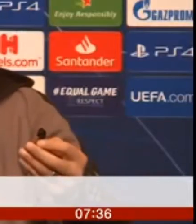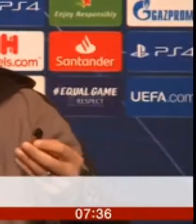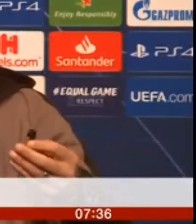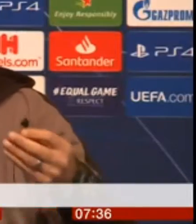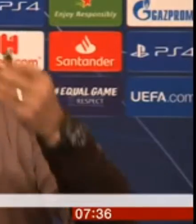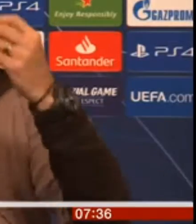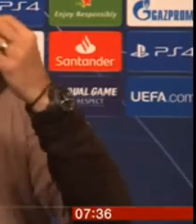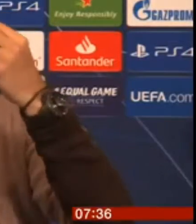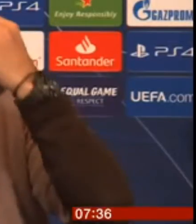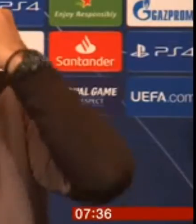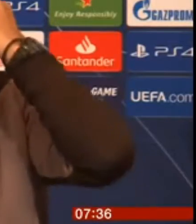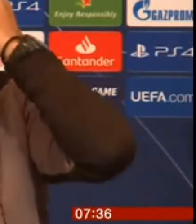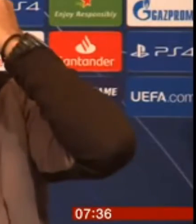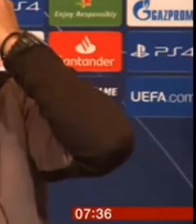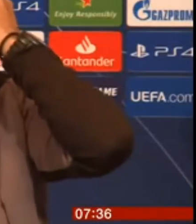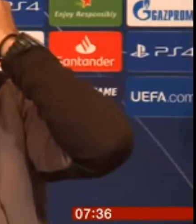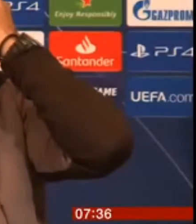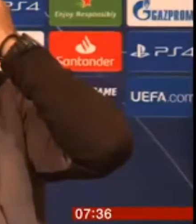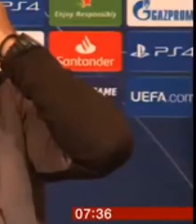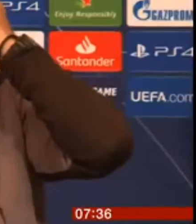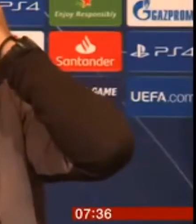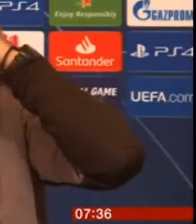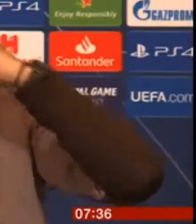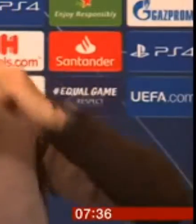You know what? Congratulations.